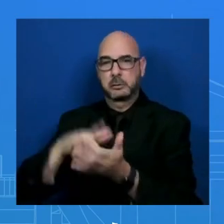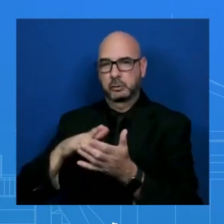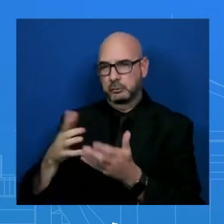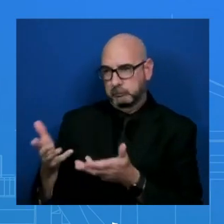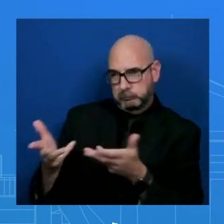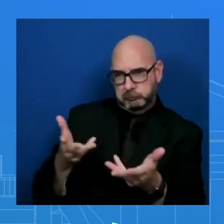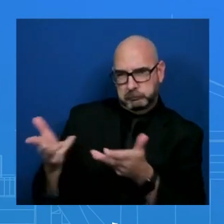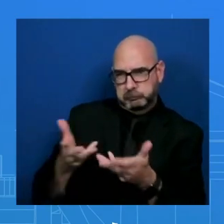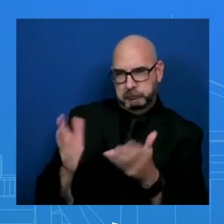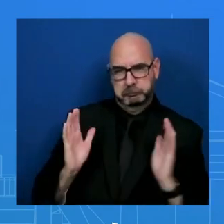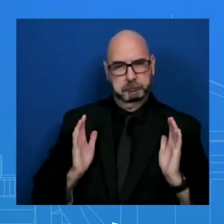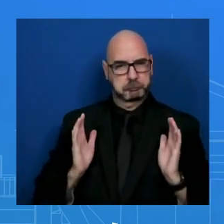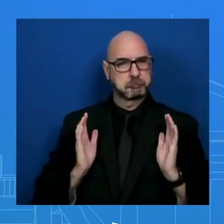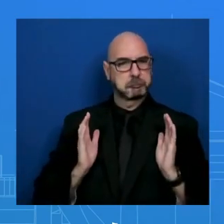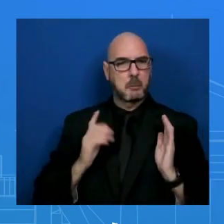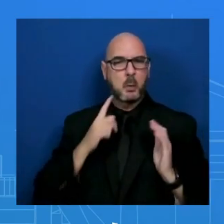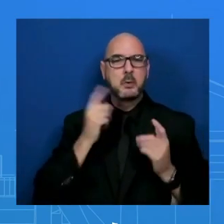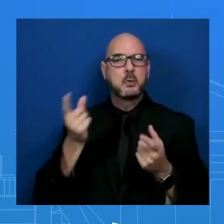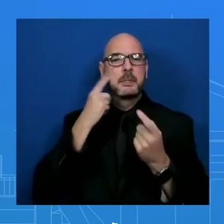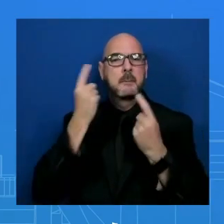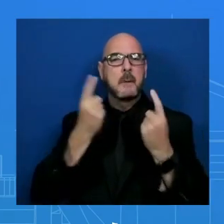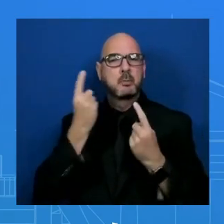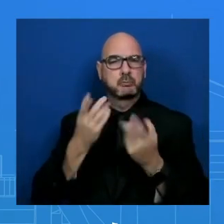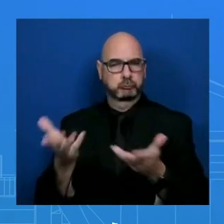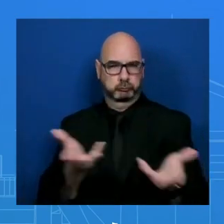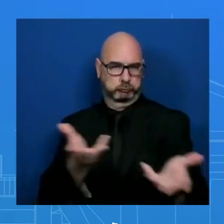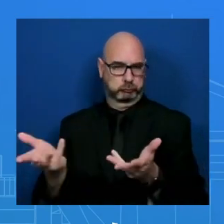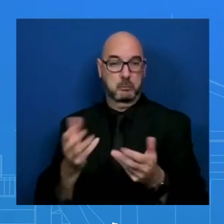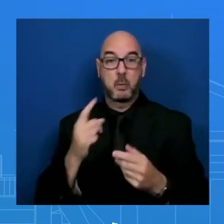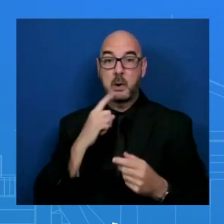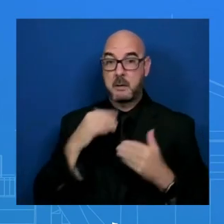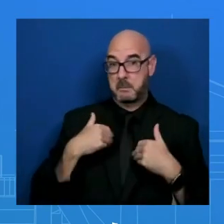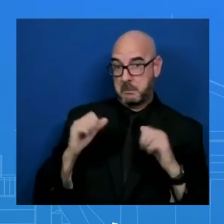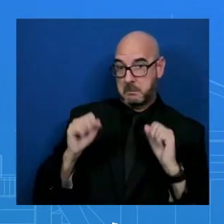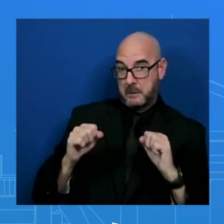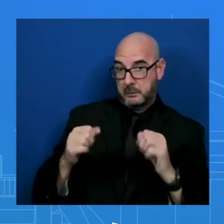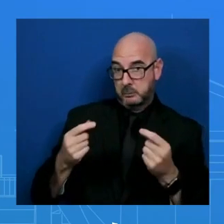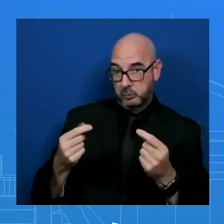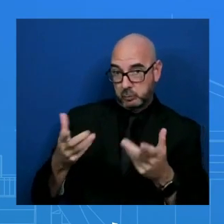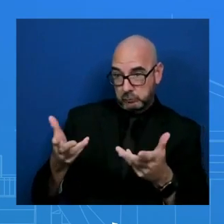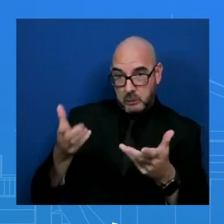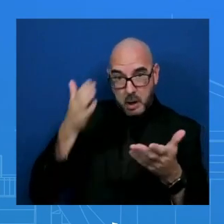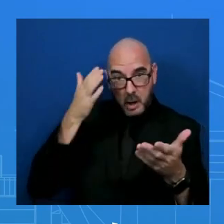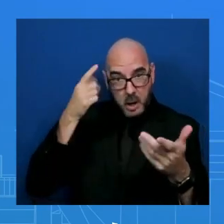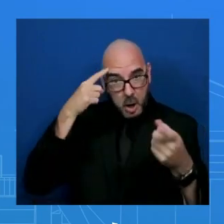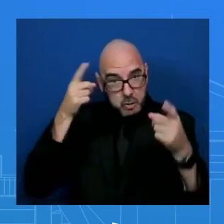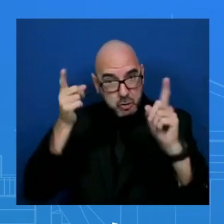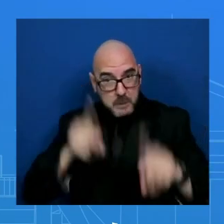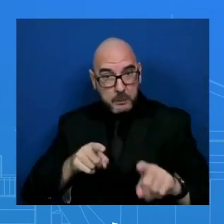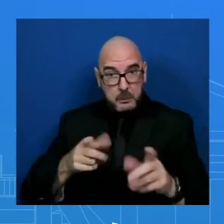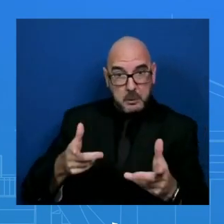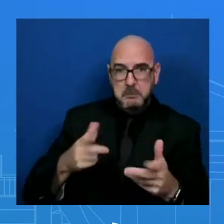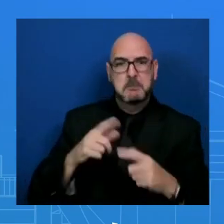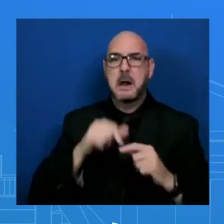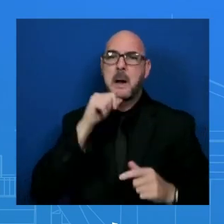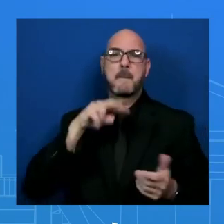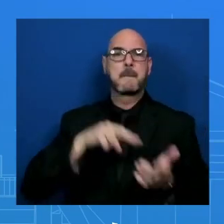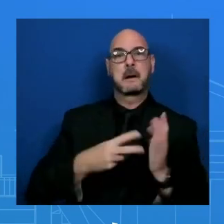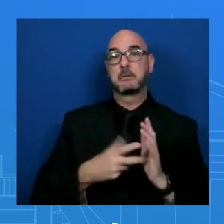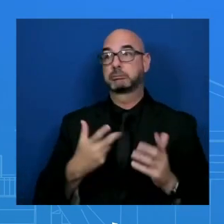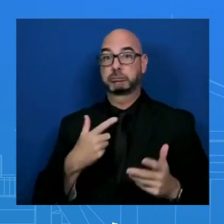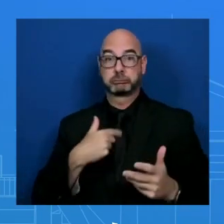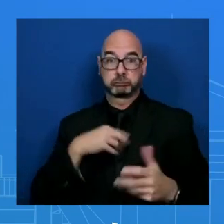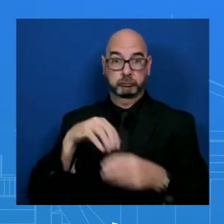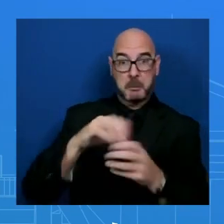whether, in fact, a broader normalization is possible. But beyond that, I won't characterize the call. As far as the question of tensions between